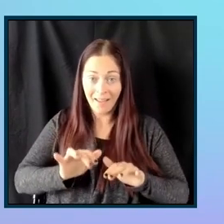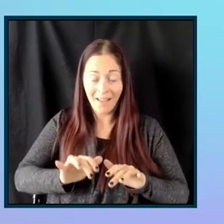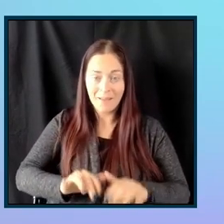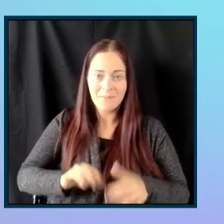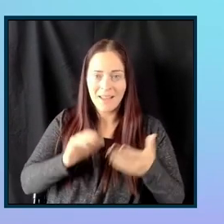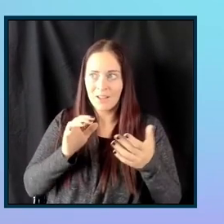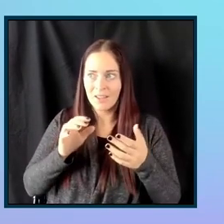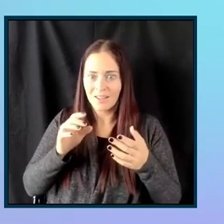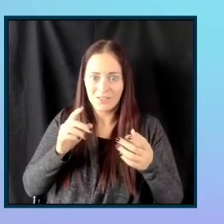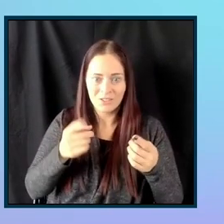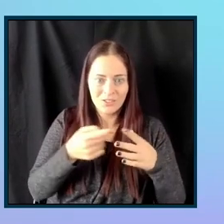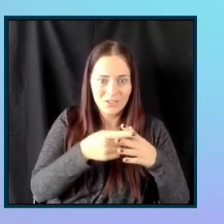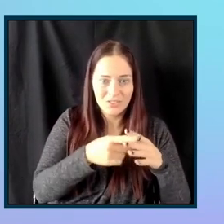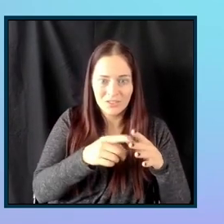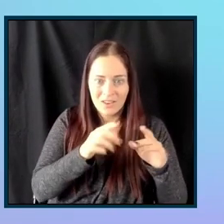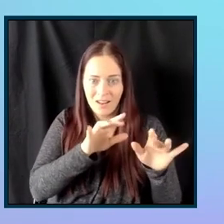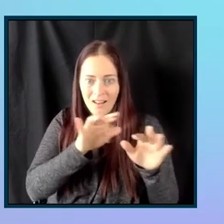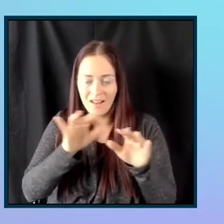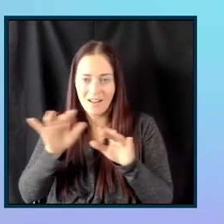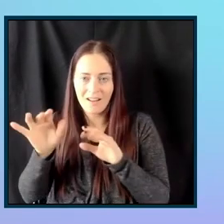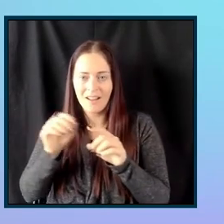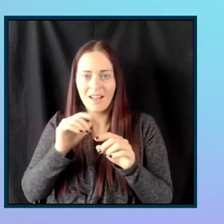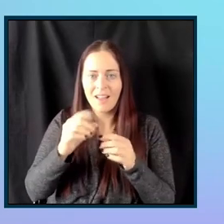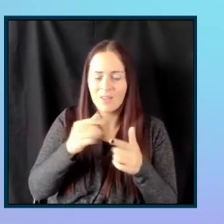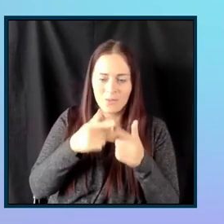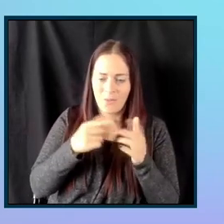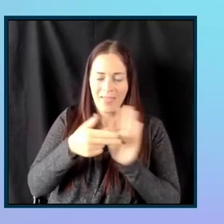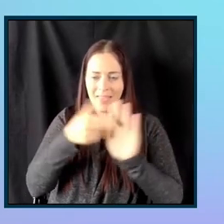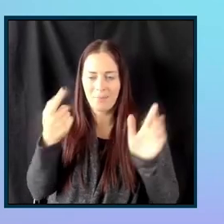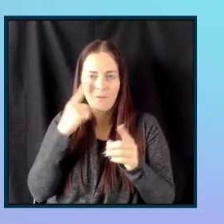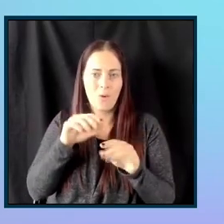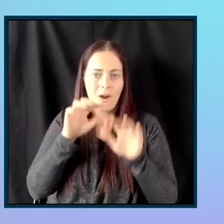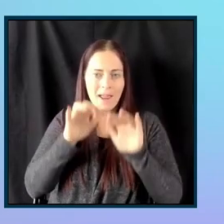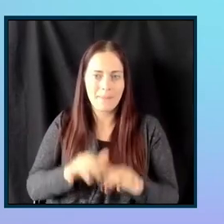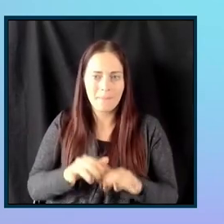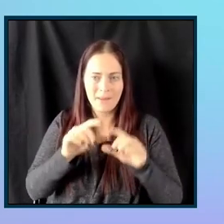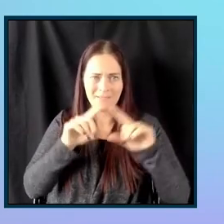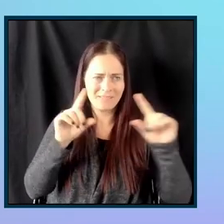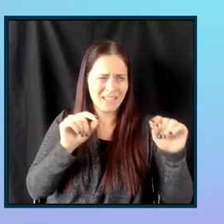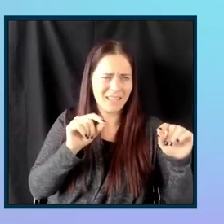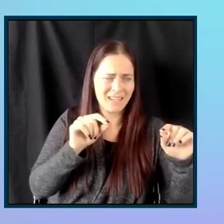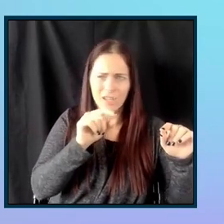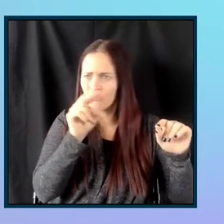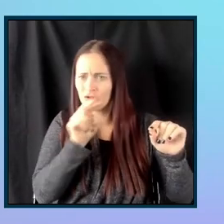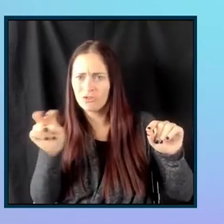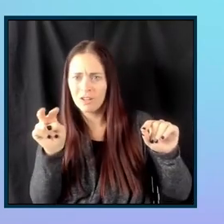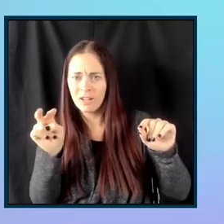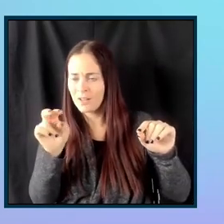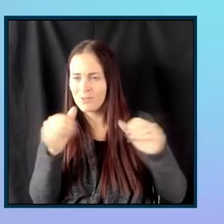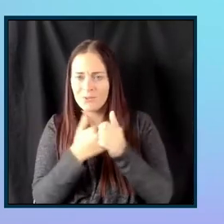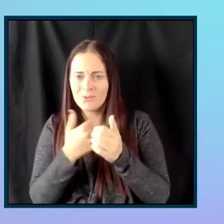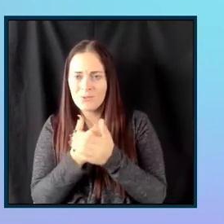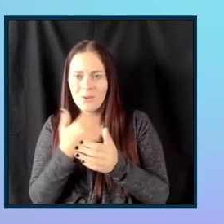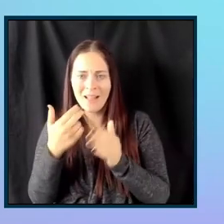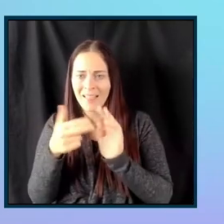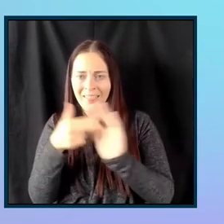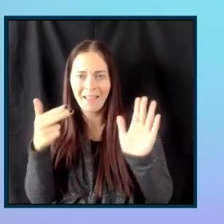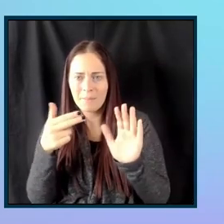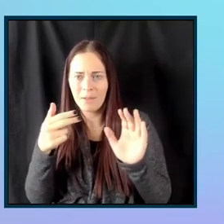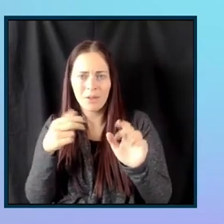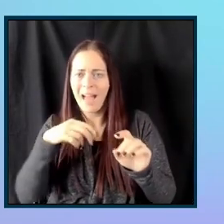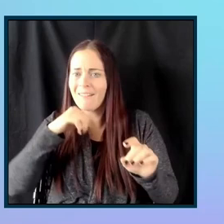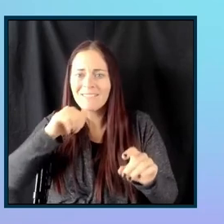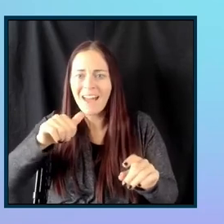kind of moving. And if you have like the label for that input field, then it already starts like reading a new label where like, you haven't even tabbed yourself